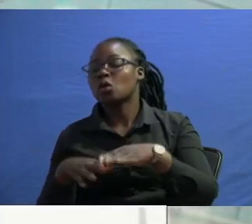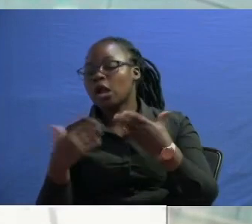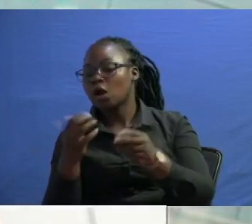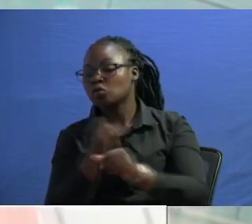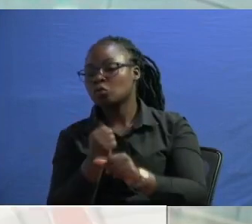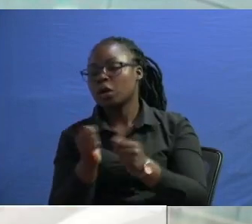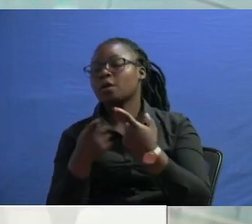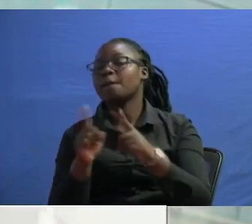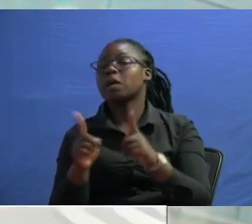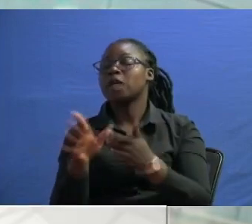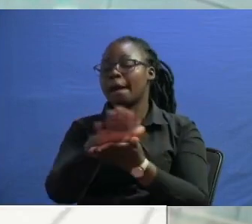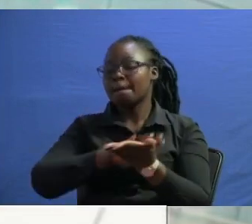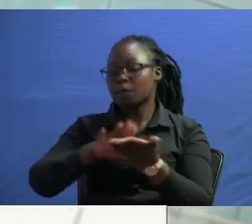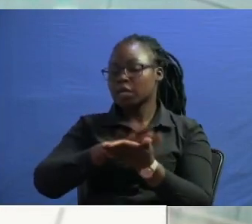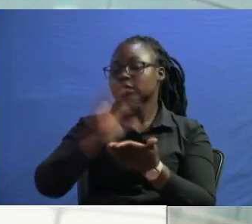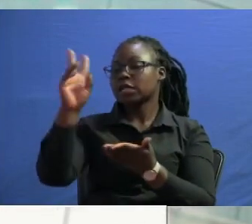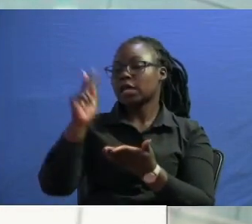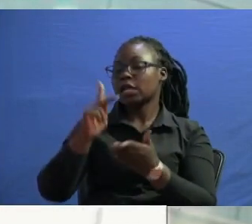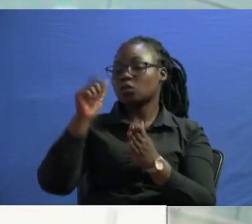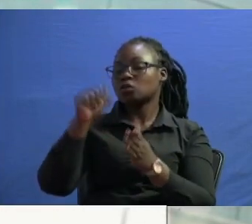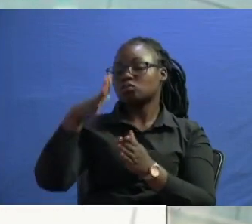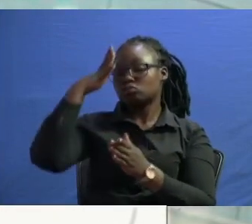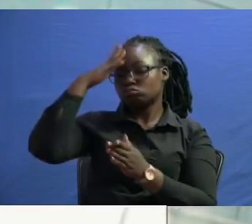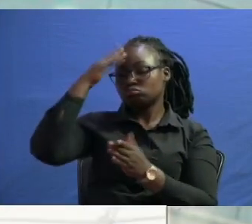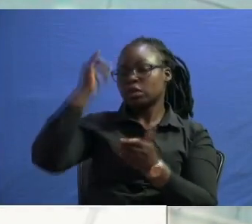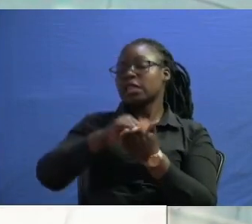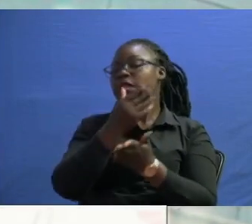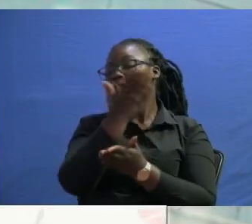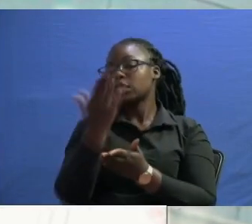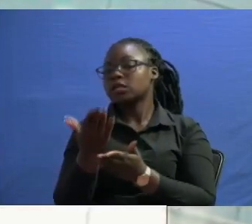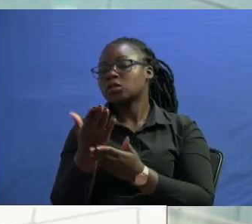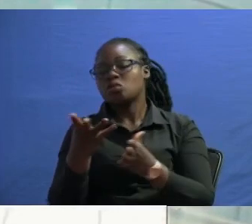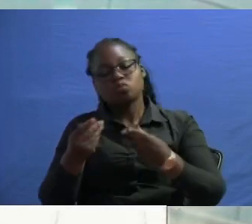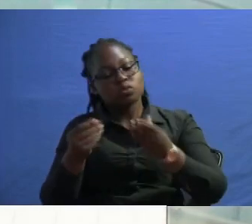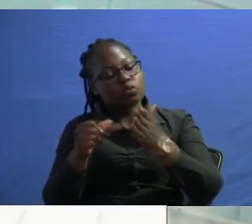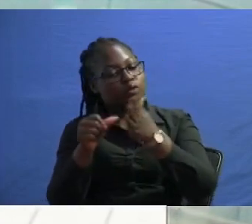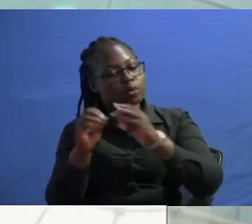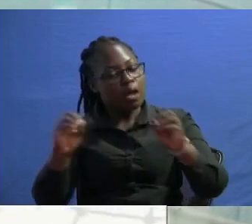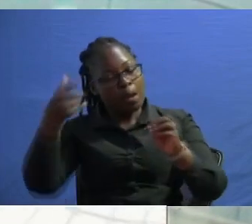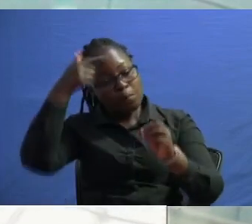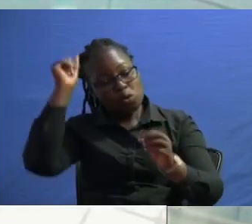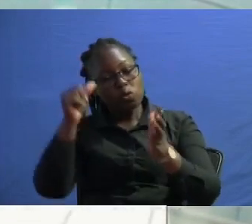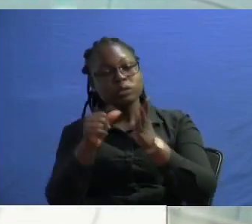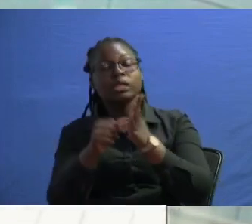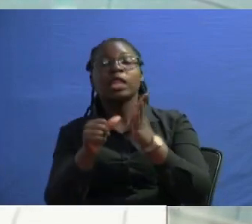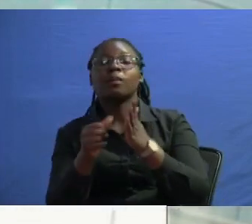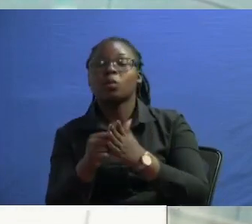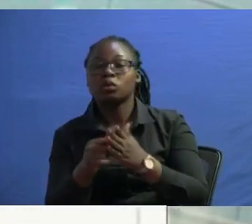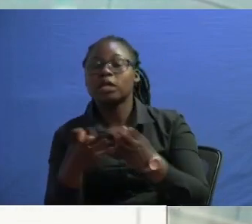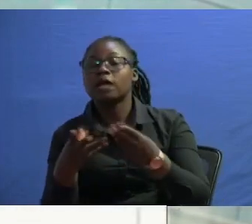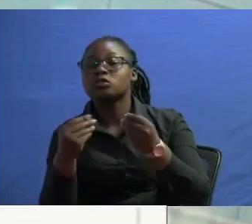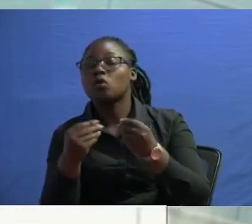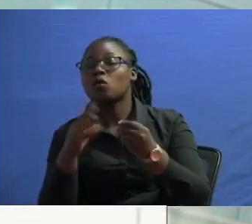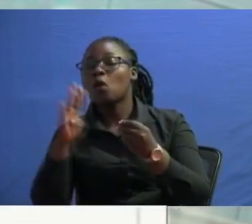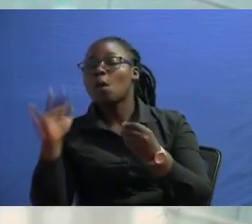work but basically kenyans are supposed to be aware that that thing was not to solve their problems because their problems are properly being solved by